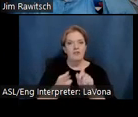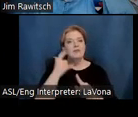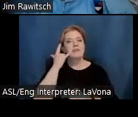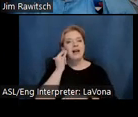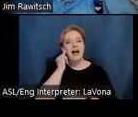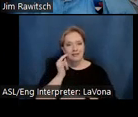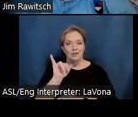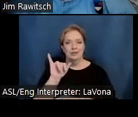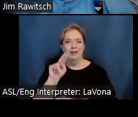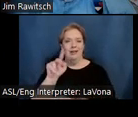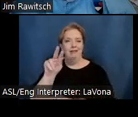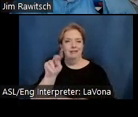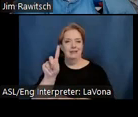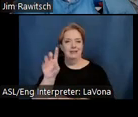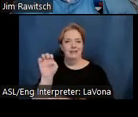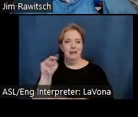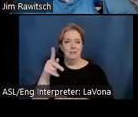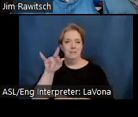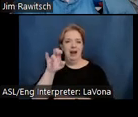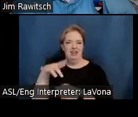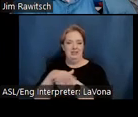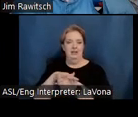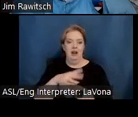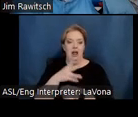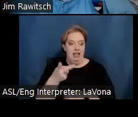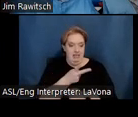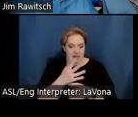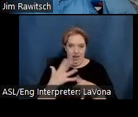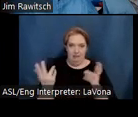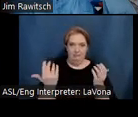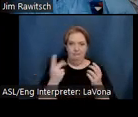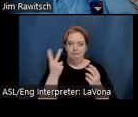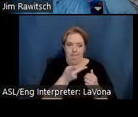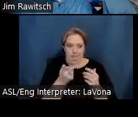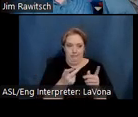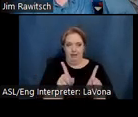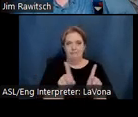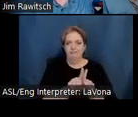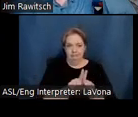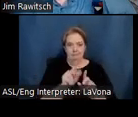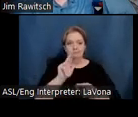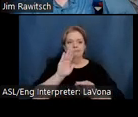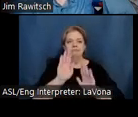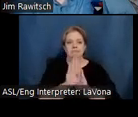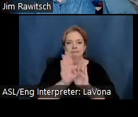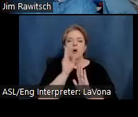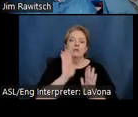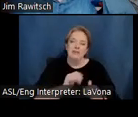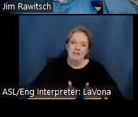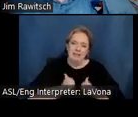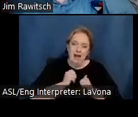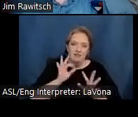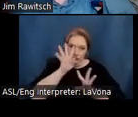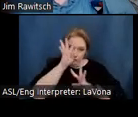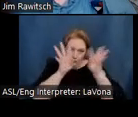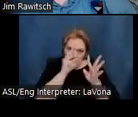lives of creativity and intention. Our institutional mission is to ensure